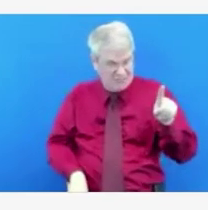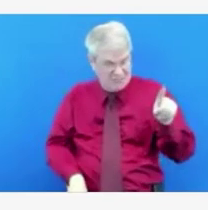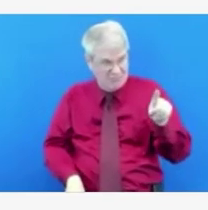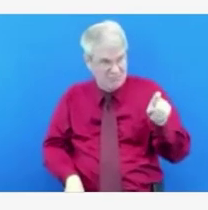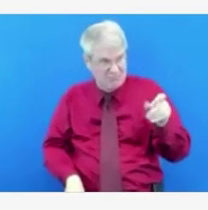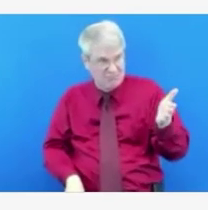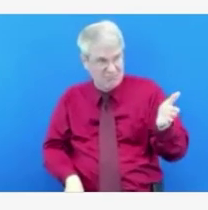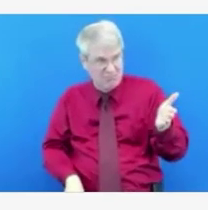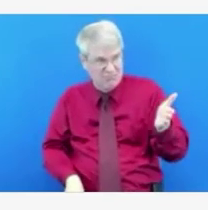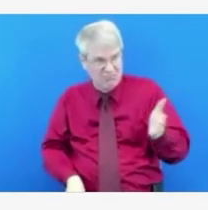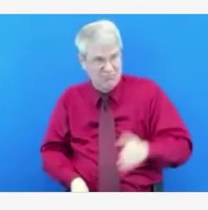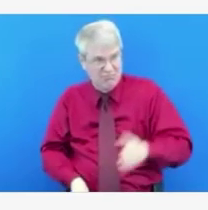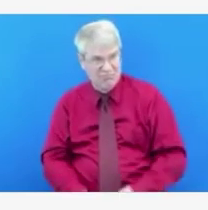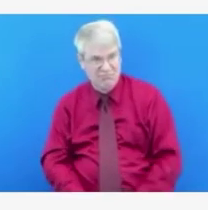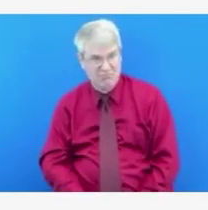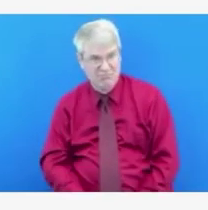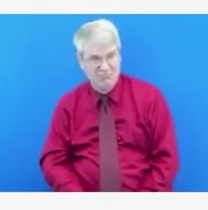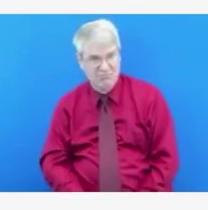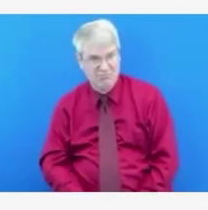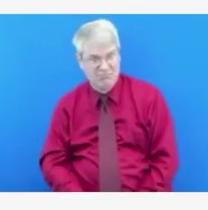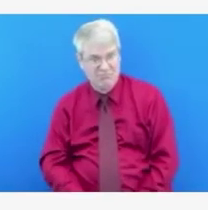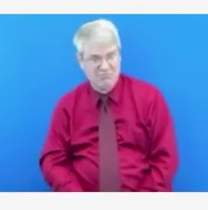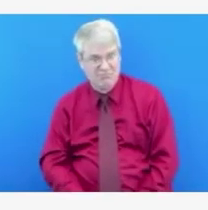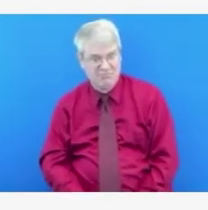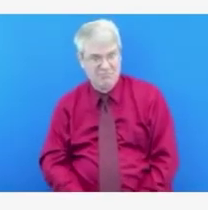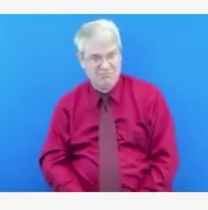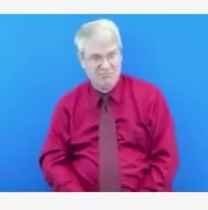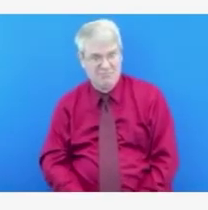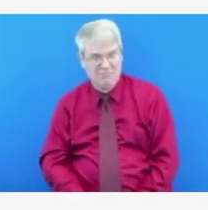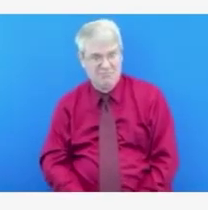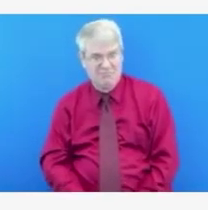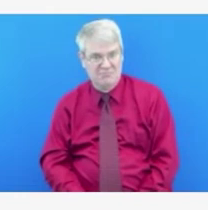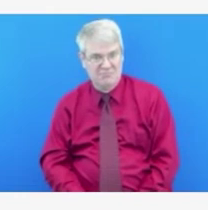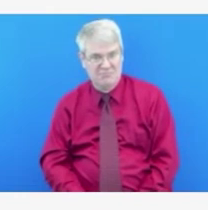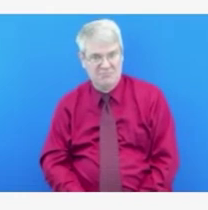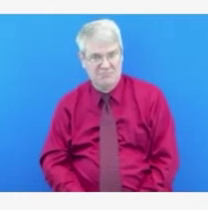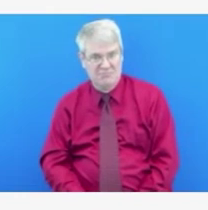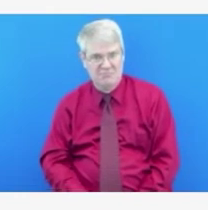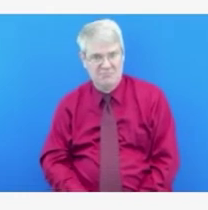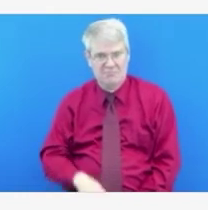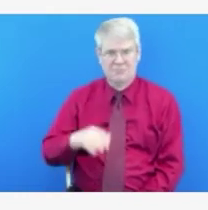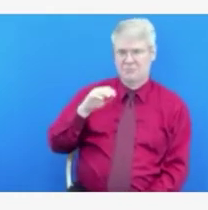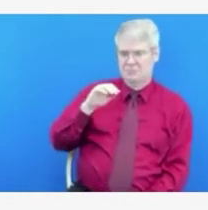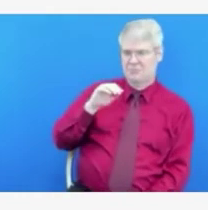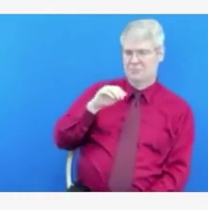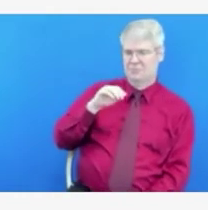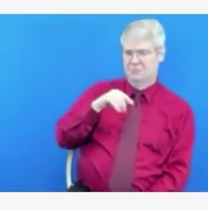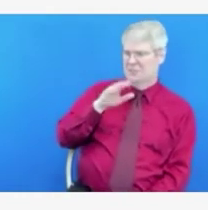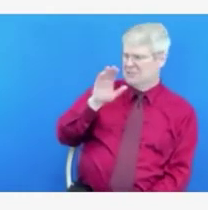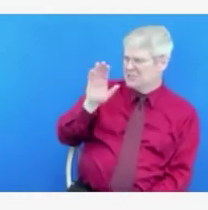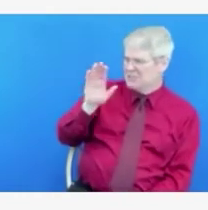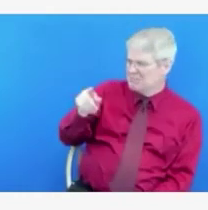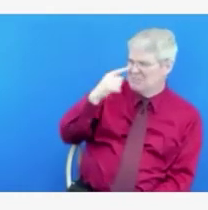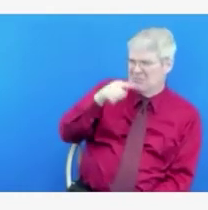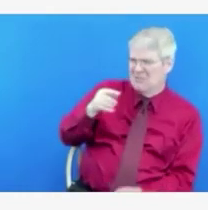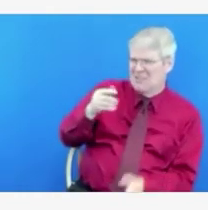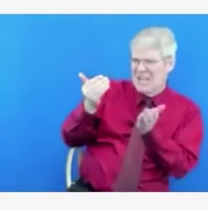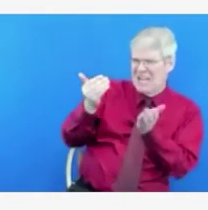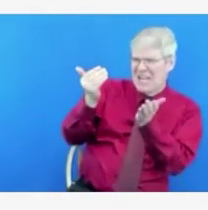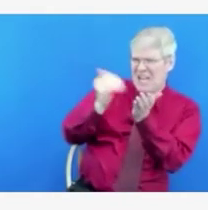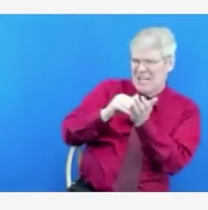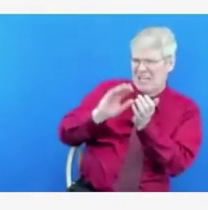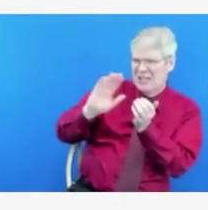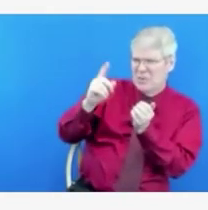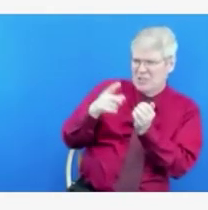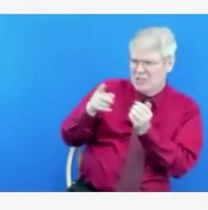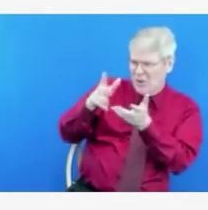So, Audrey, is your question really about numbers or what the department's plans are to address the fact